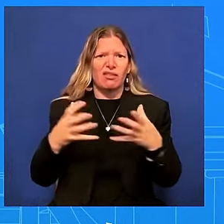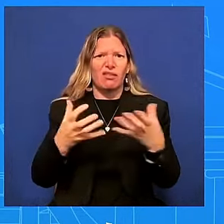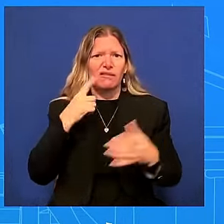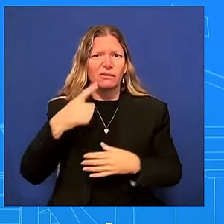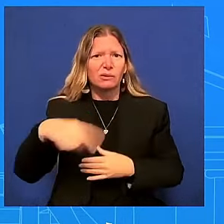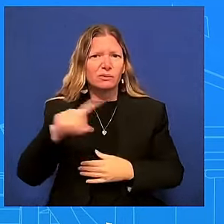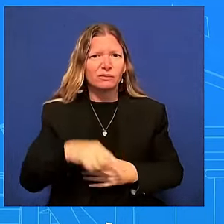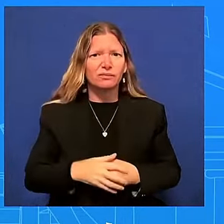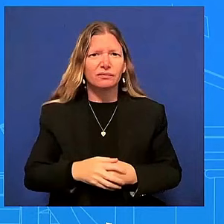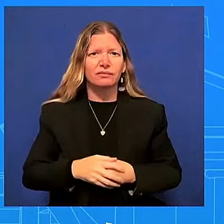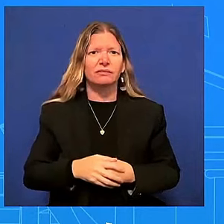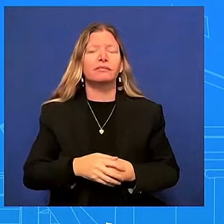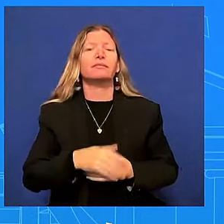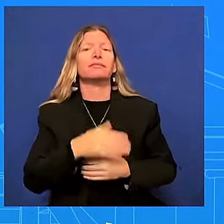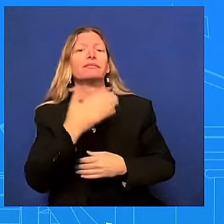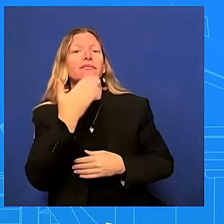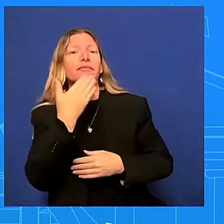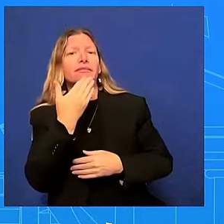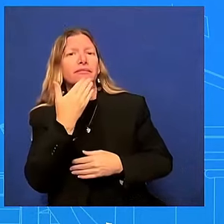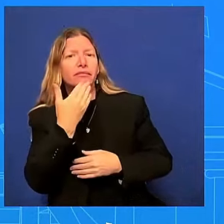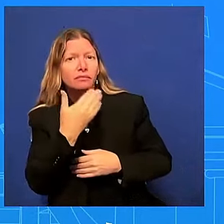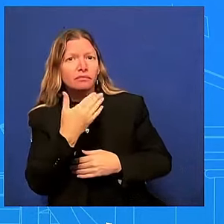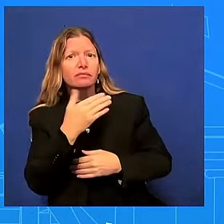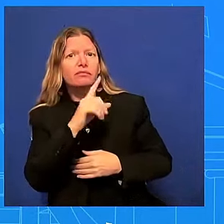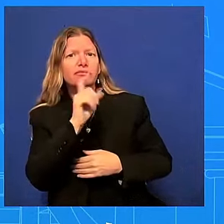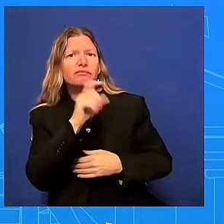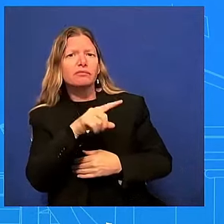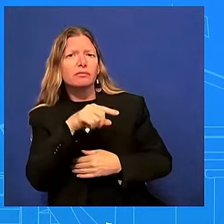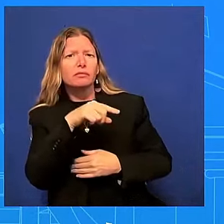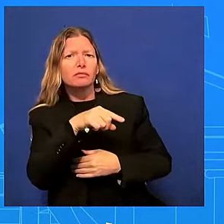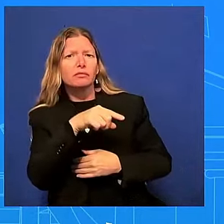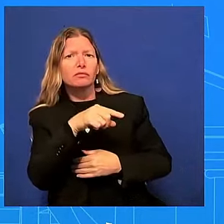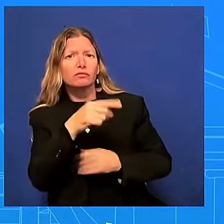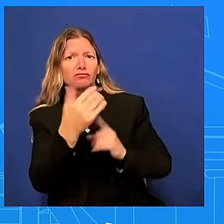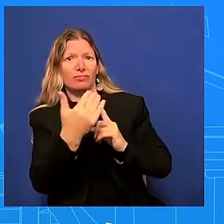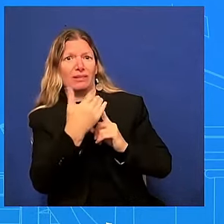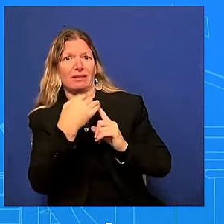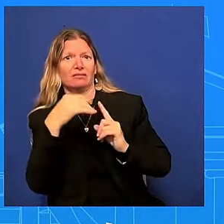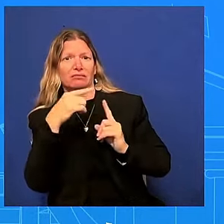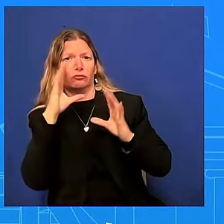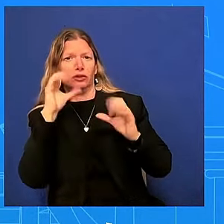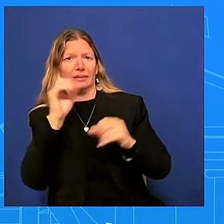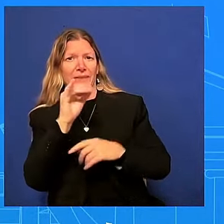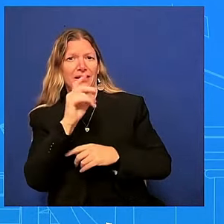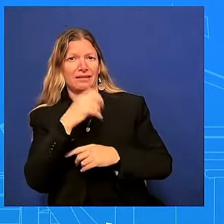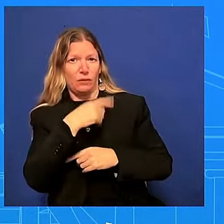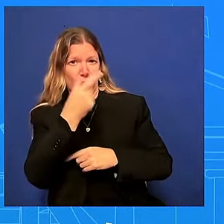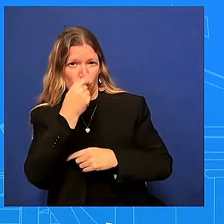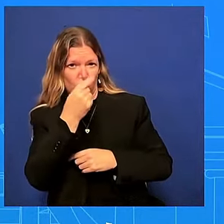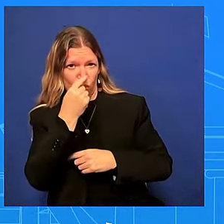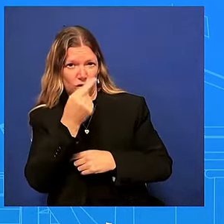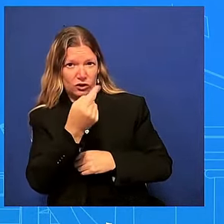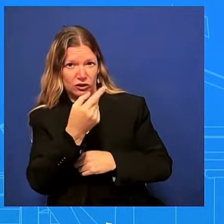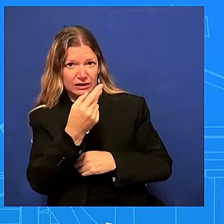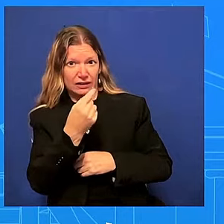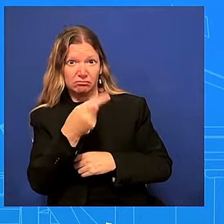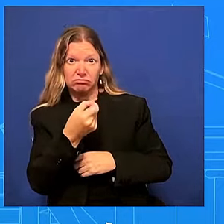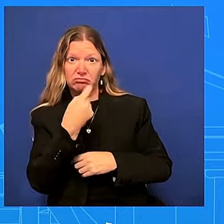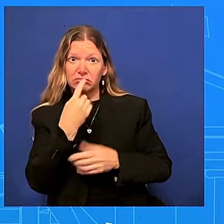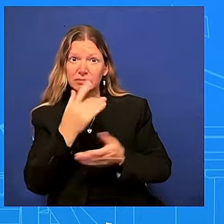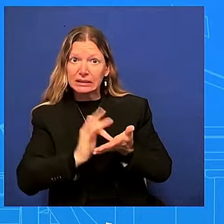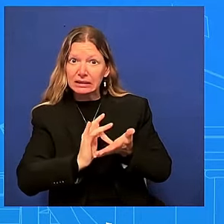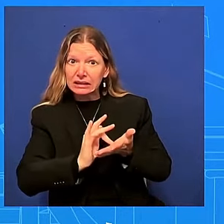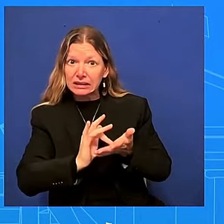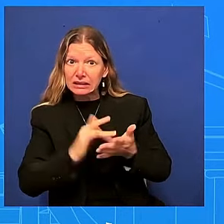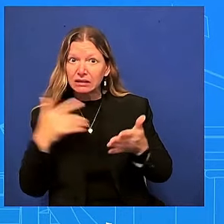medications was he taking in the days or hours leading up to the debate and i can i know that question has come in a couple of times to us he was not taking any